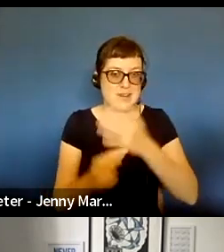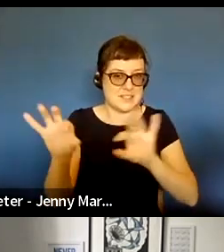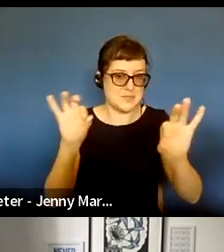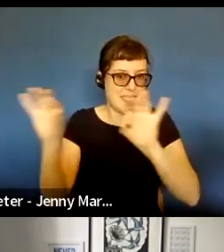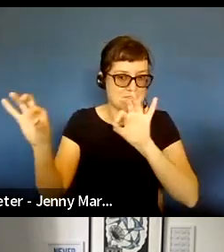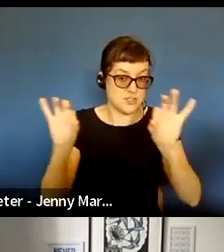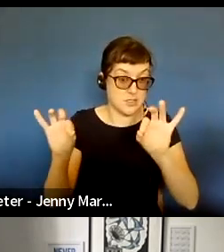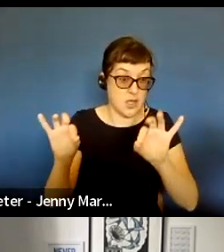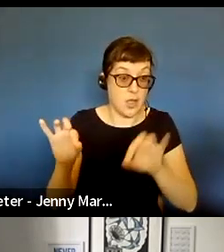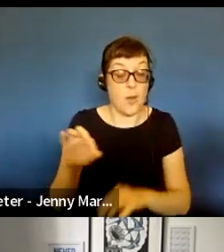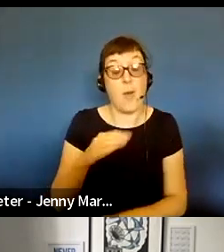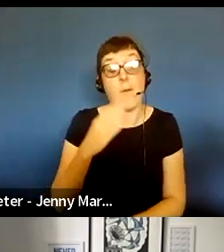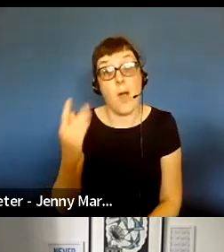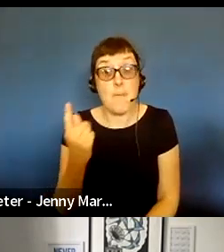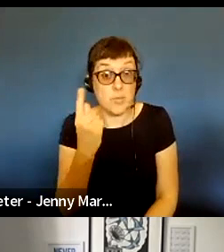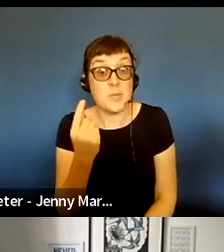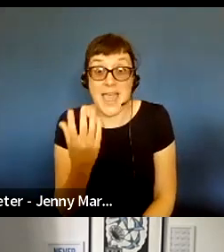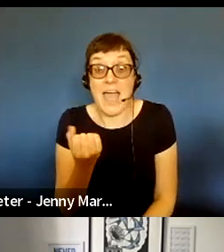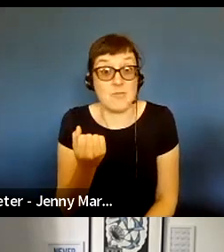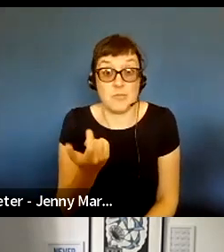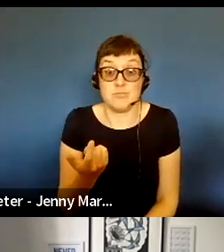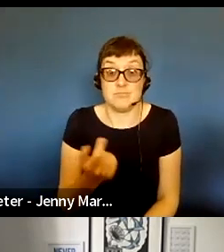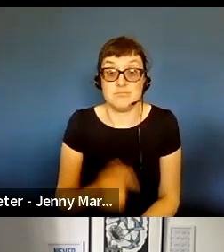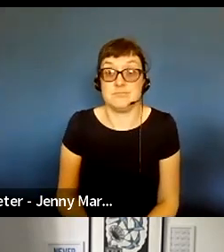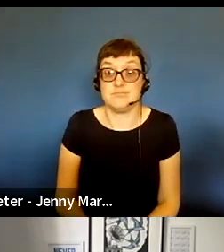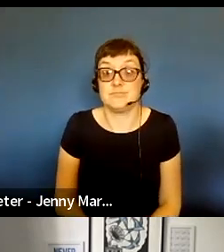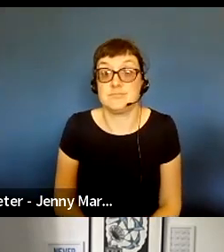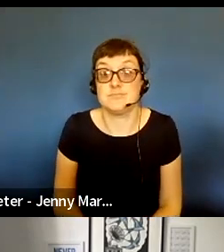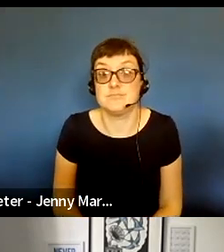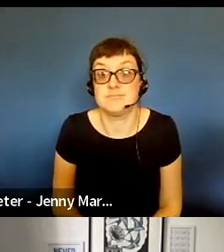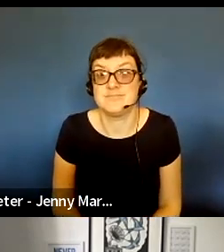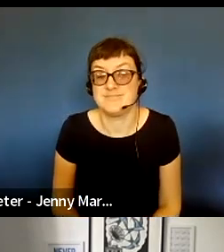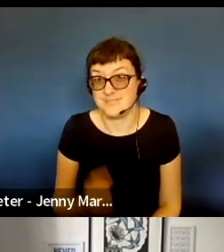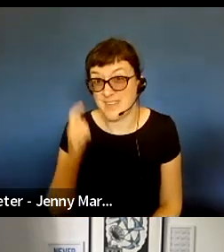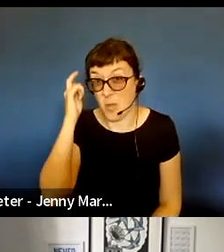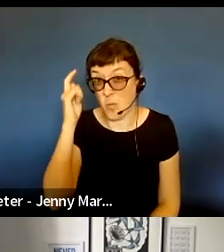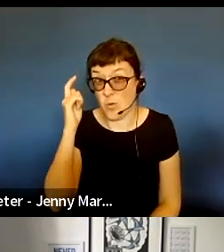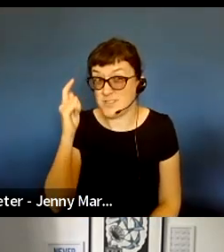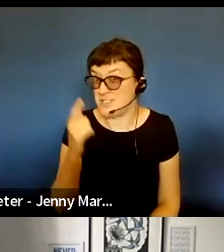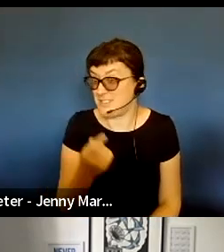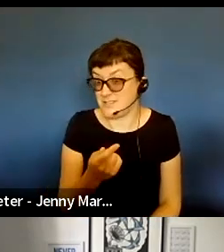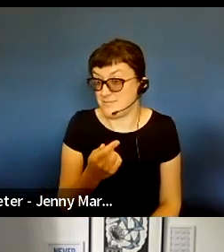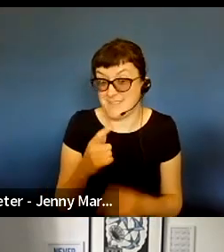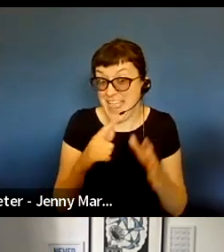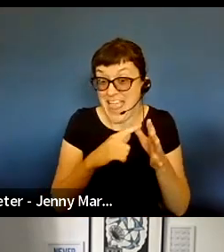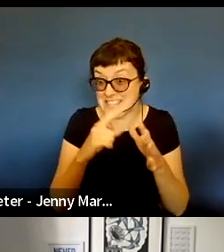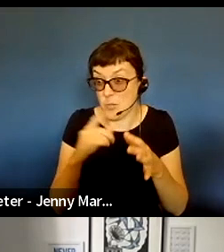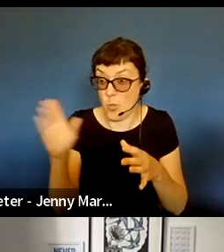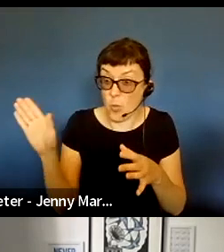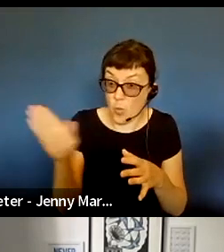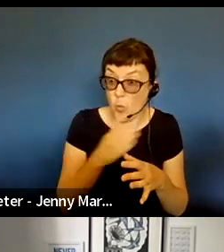but there might be one out there. I wonder, is it is it just accidental that we're all relatively